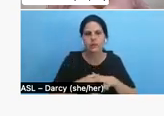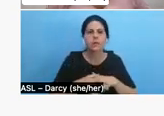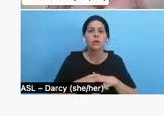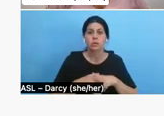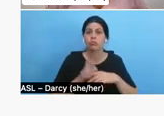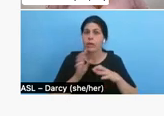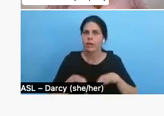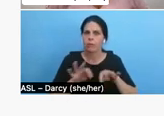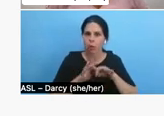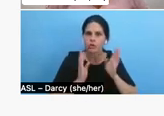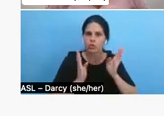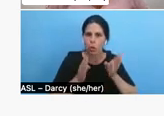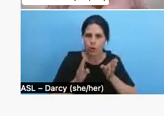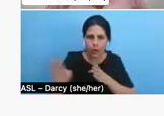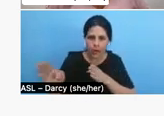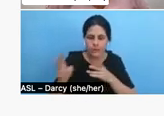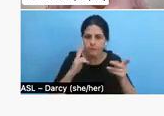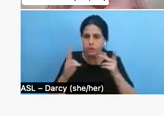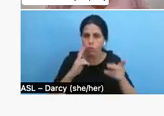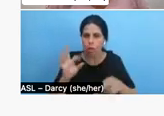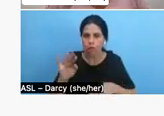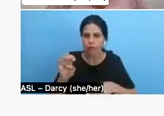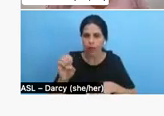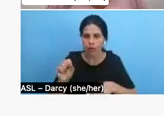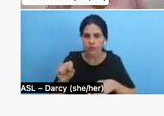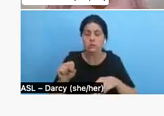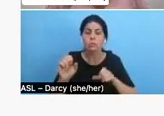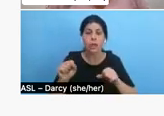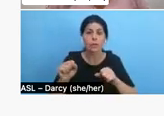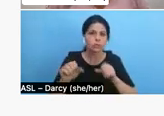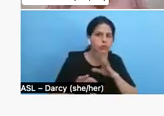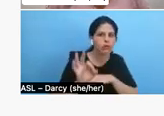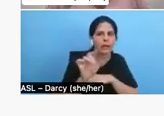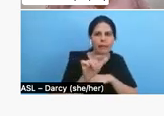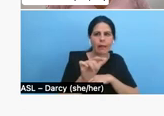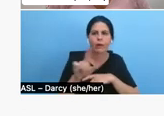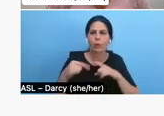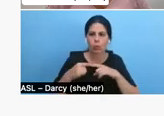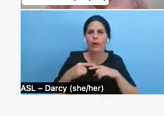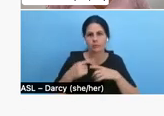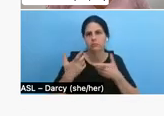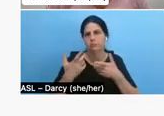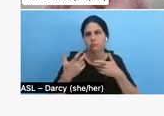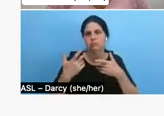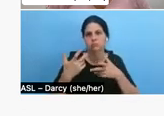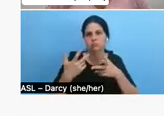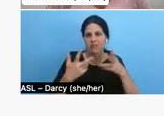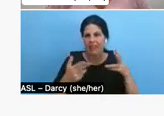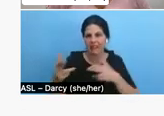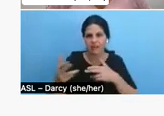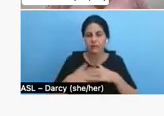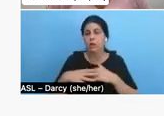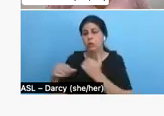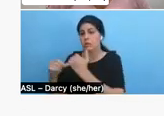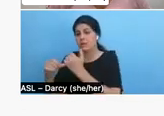in a way that allows you to find those scenes when you're looking for them in the edit. As the assistant editor is organizing the files